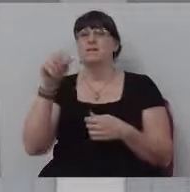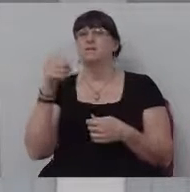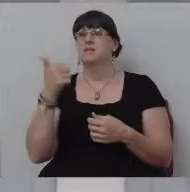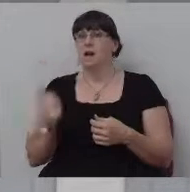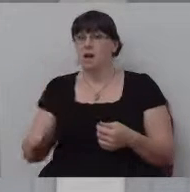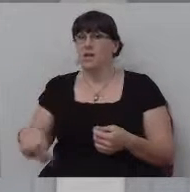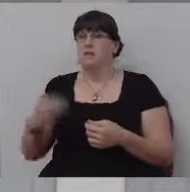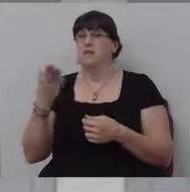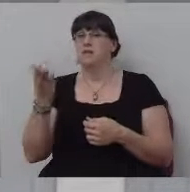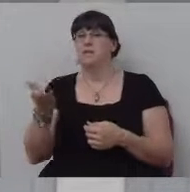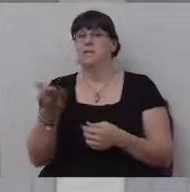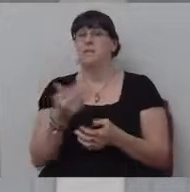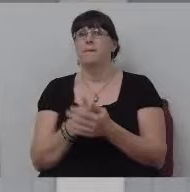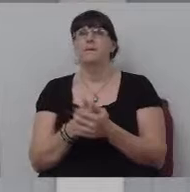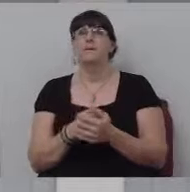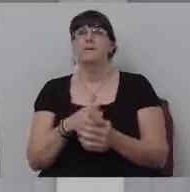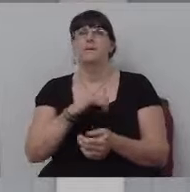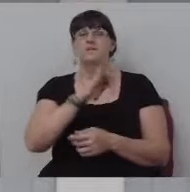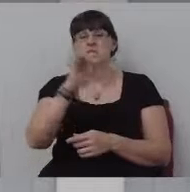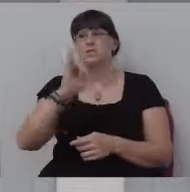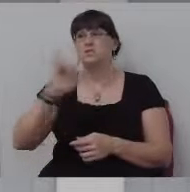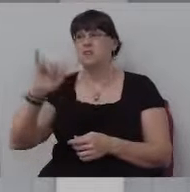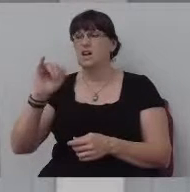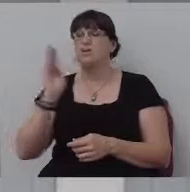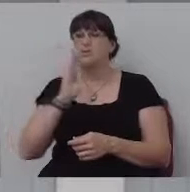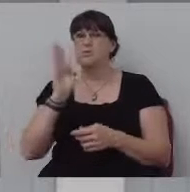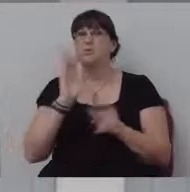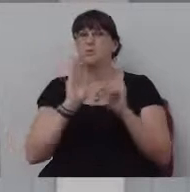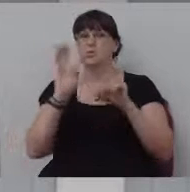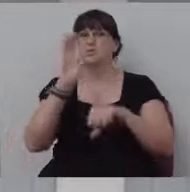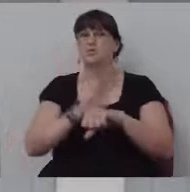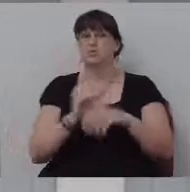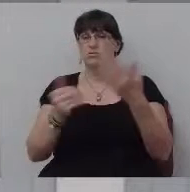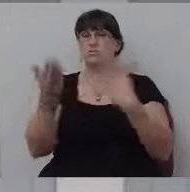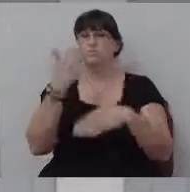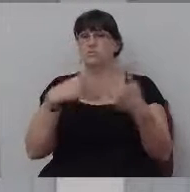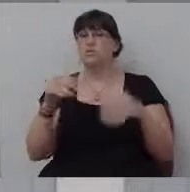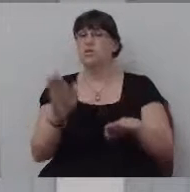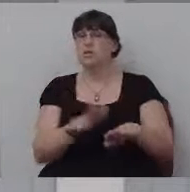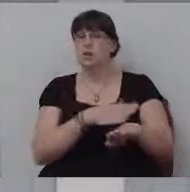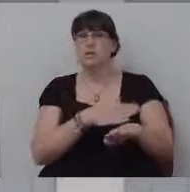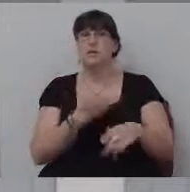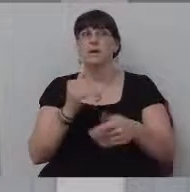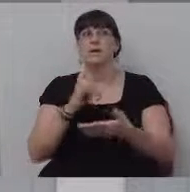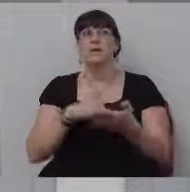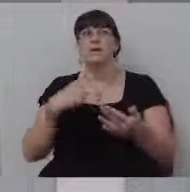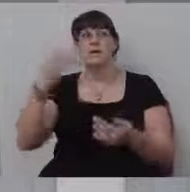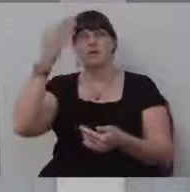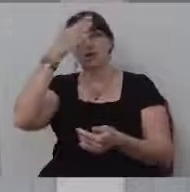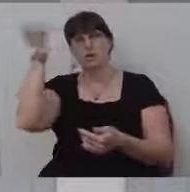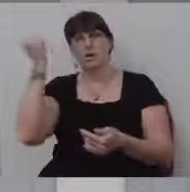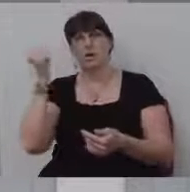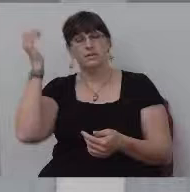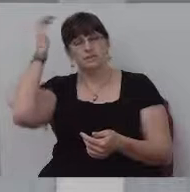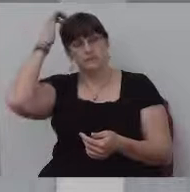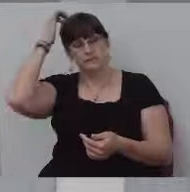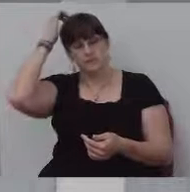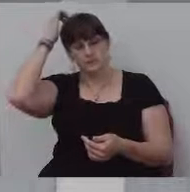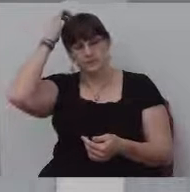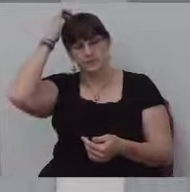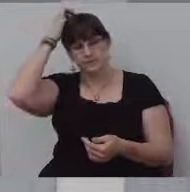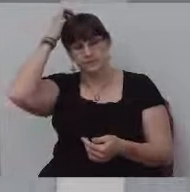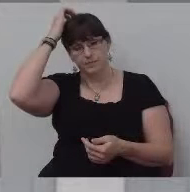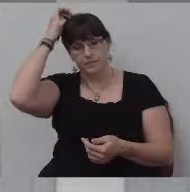just going to, you and I have been going at church long enough that we've forgotten, almost certainly we have